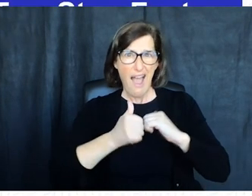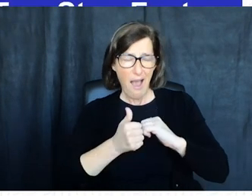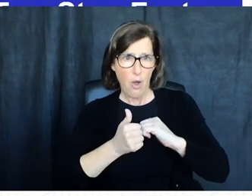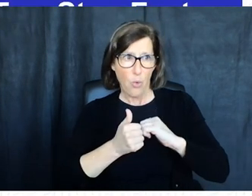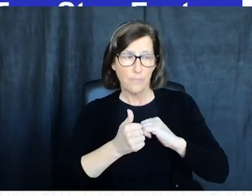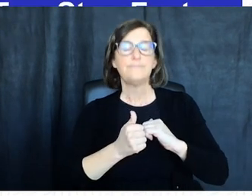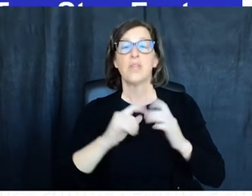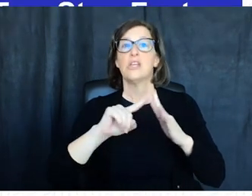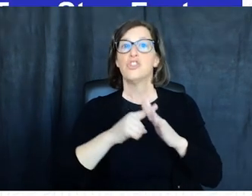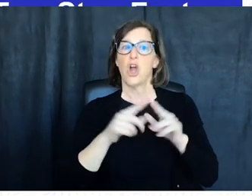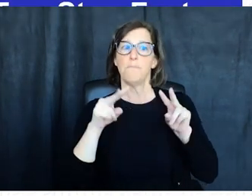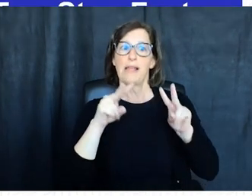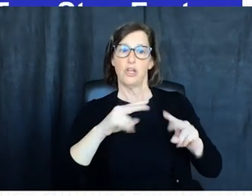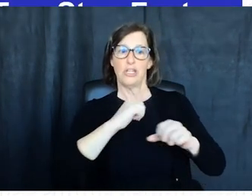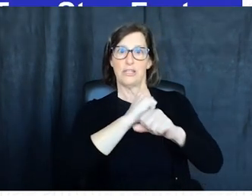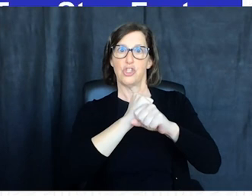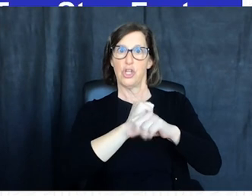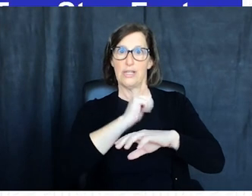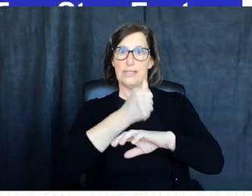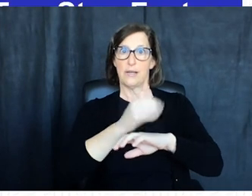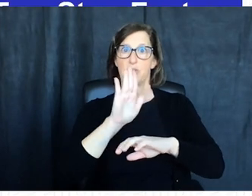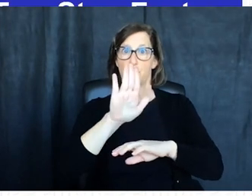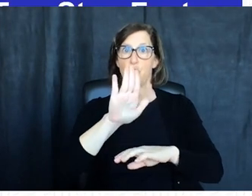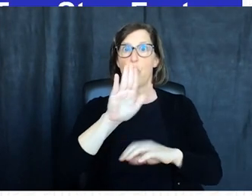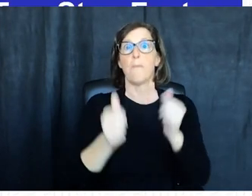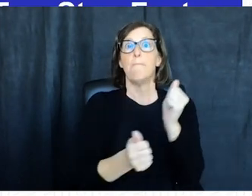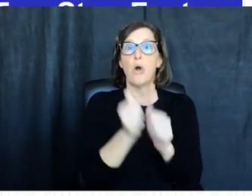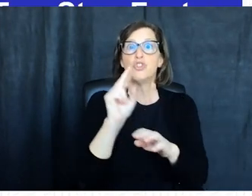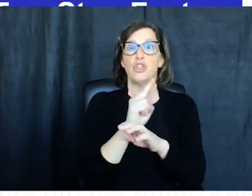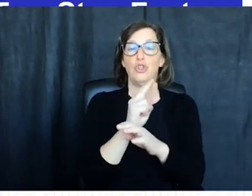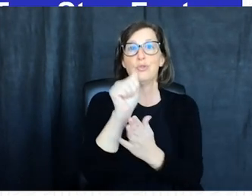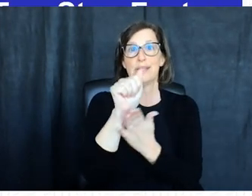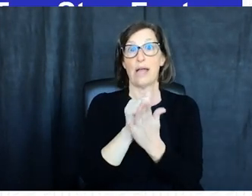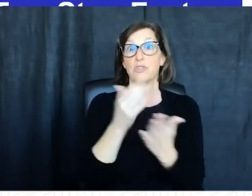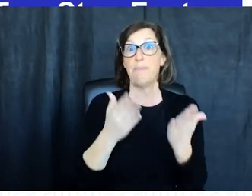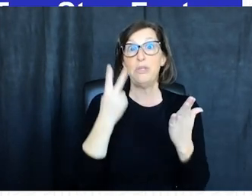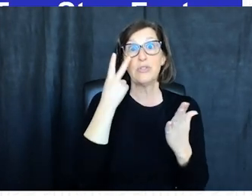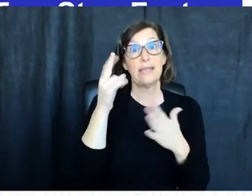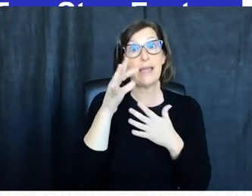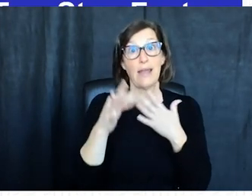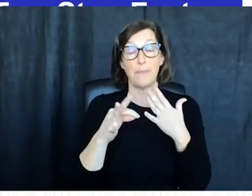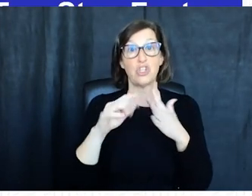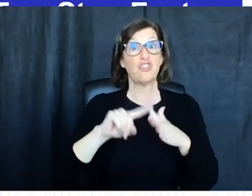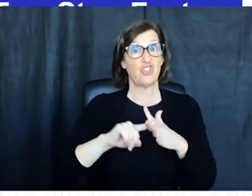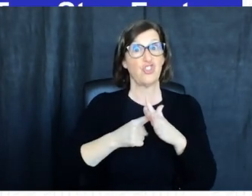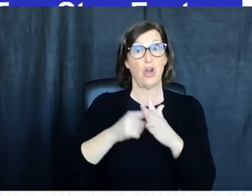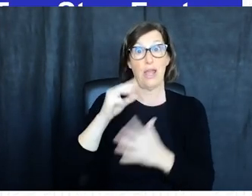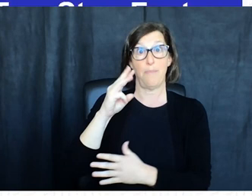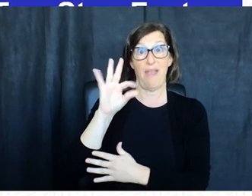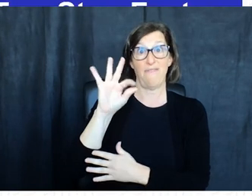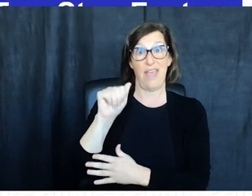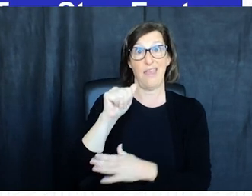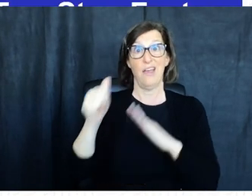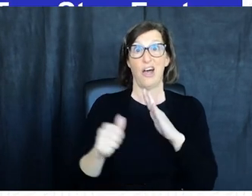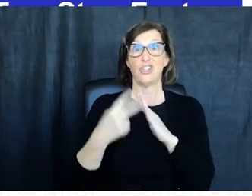how well start by looking at the security settings of your most used accounts you may see options to enable mfa